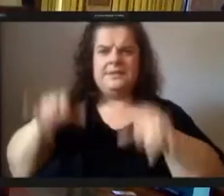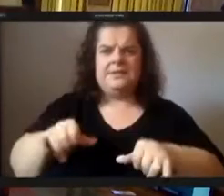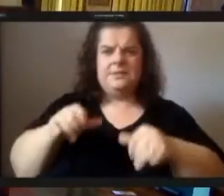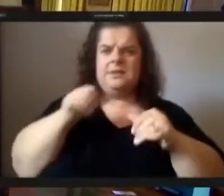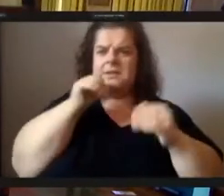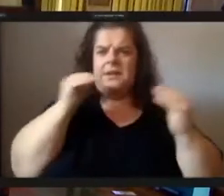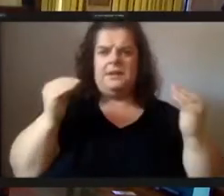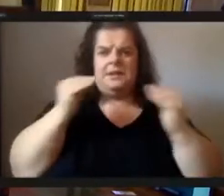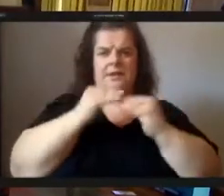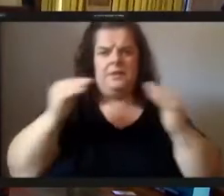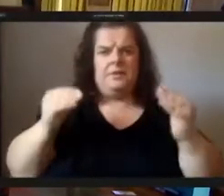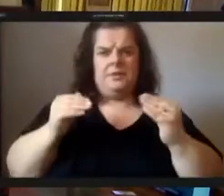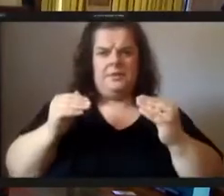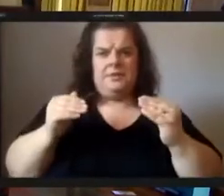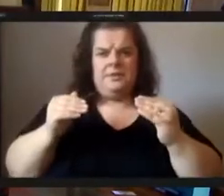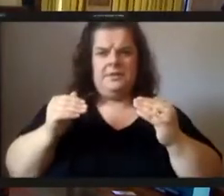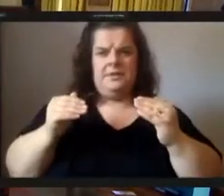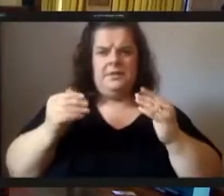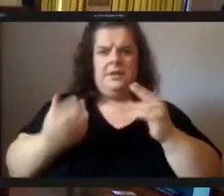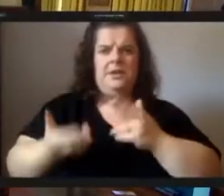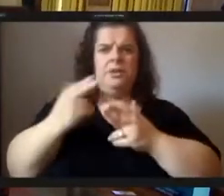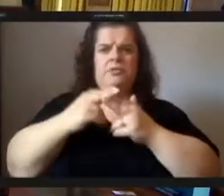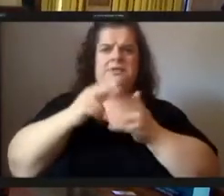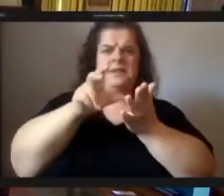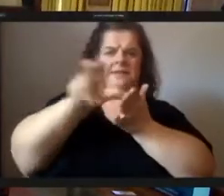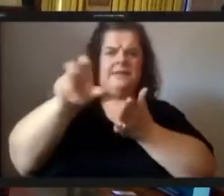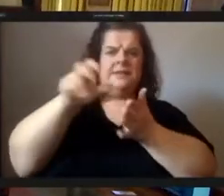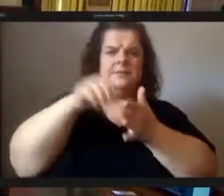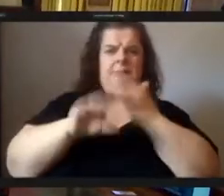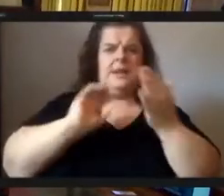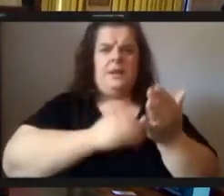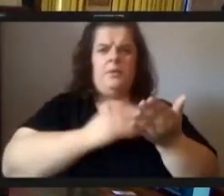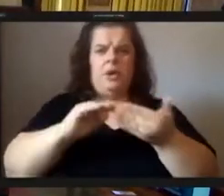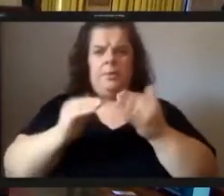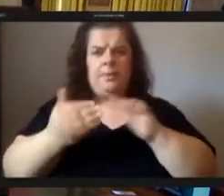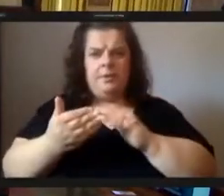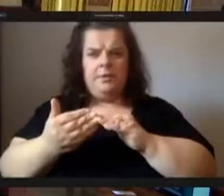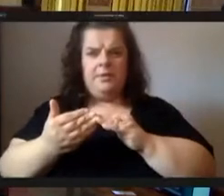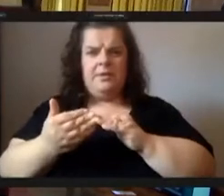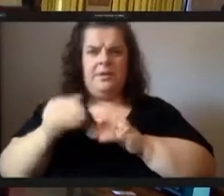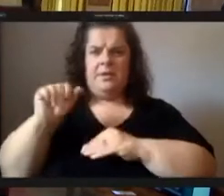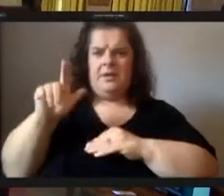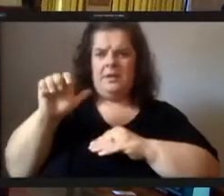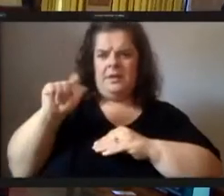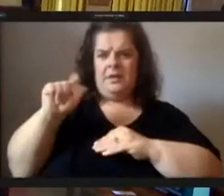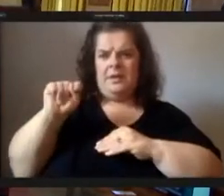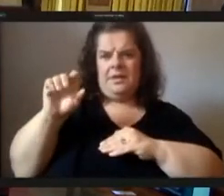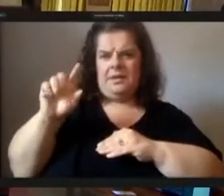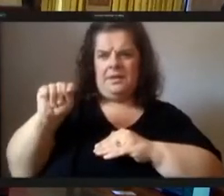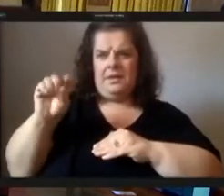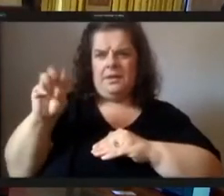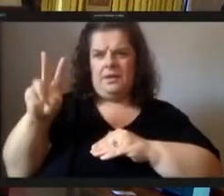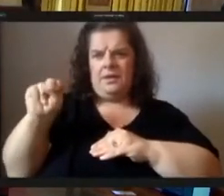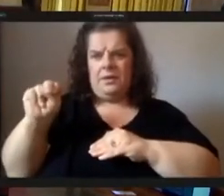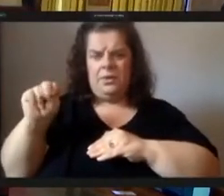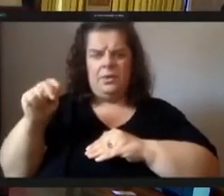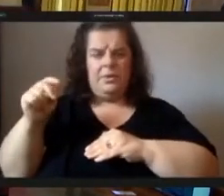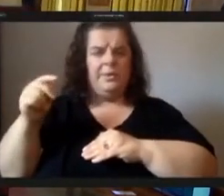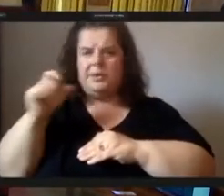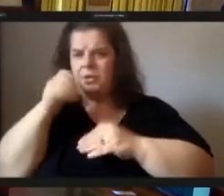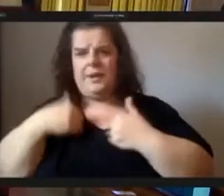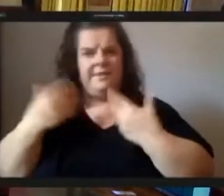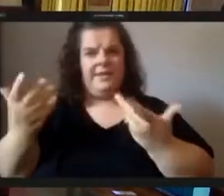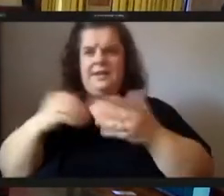equities by increasing investments in our communities um allentown specifically we don't have a lot of access